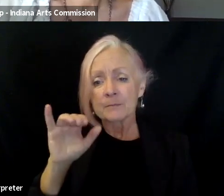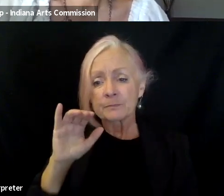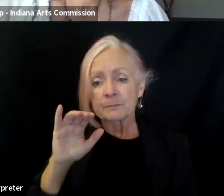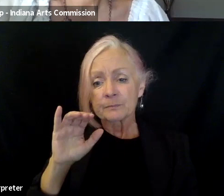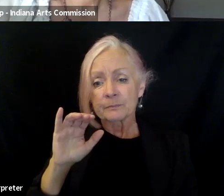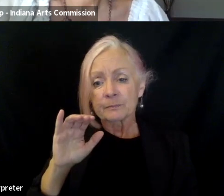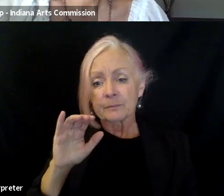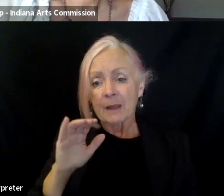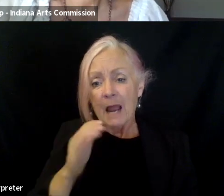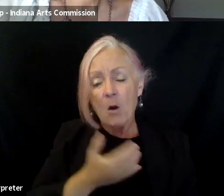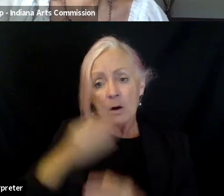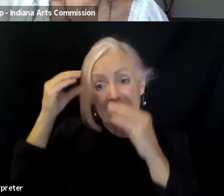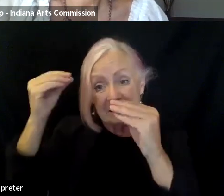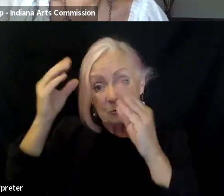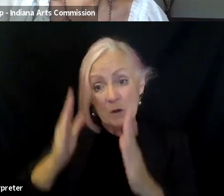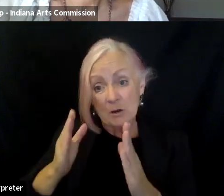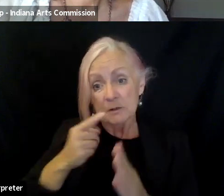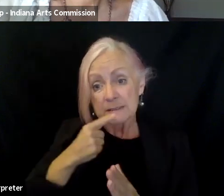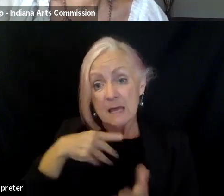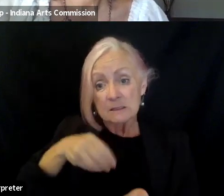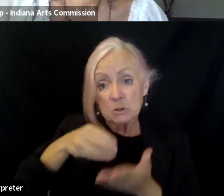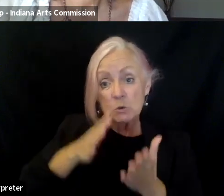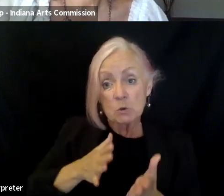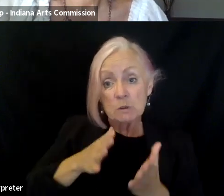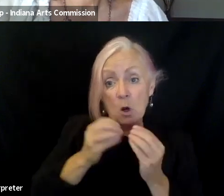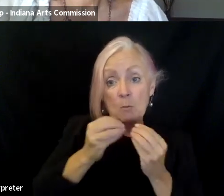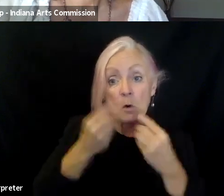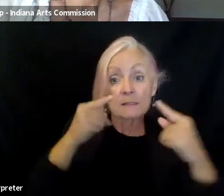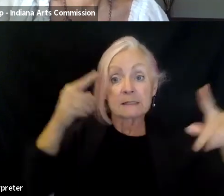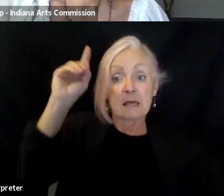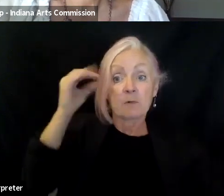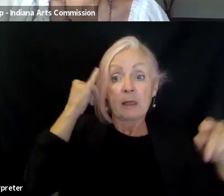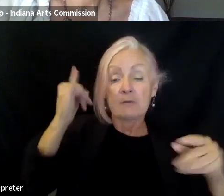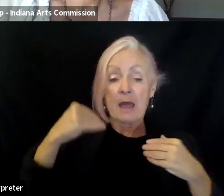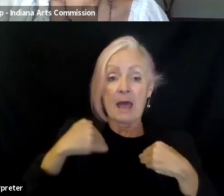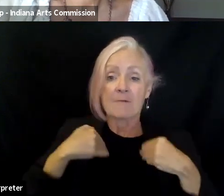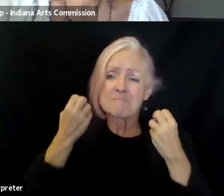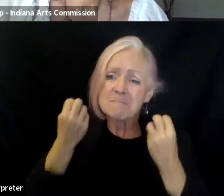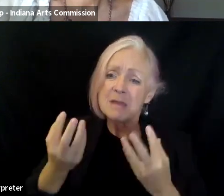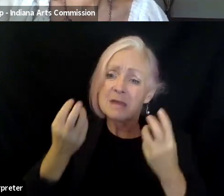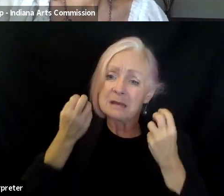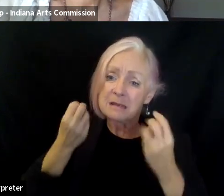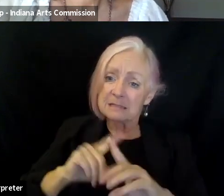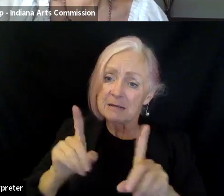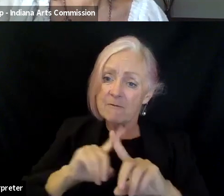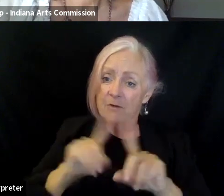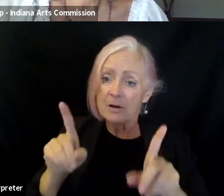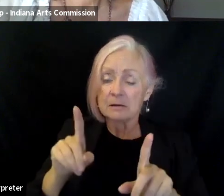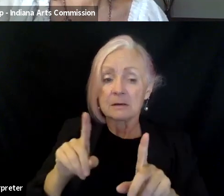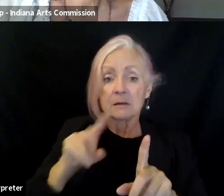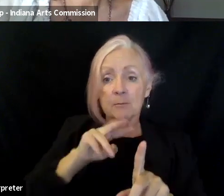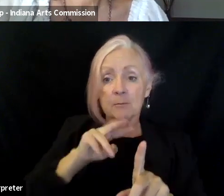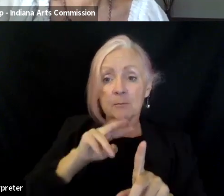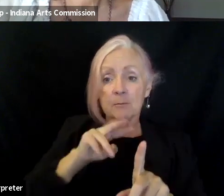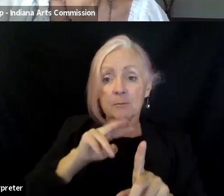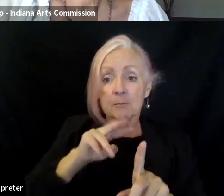told us that students are most successful when there are many different perspectives in the room because they'll learn from each other's experiences. So that